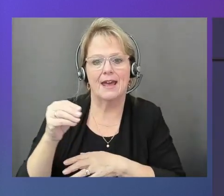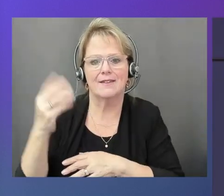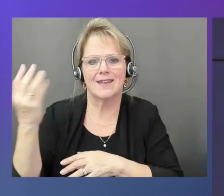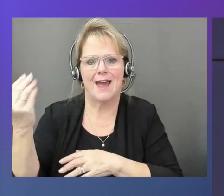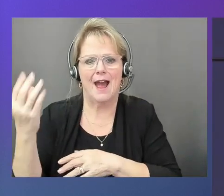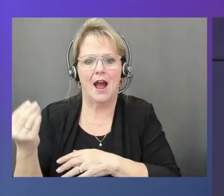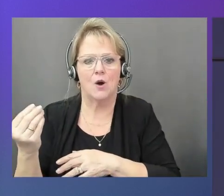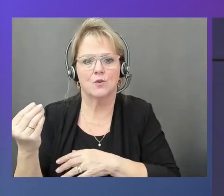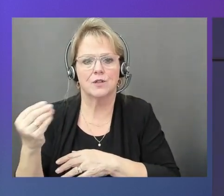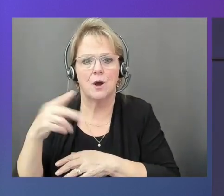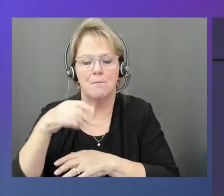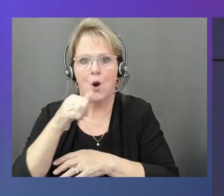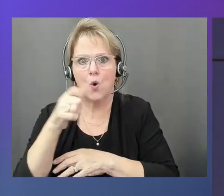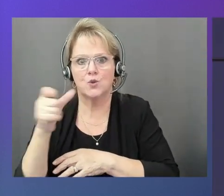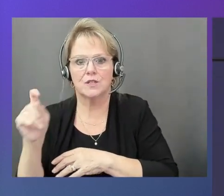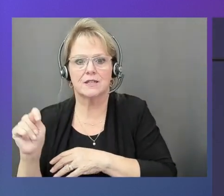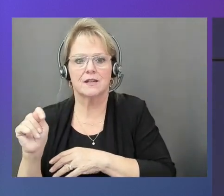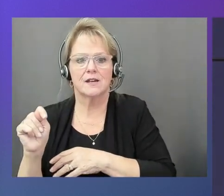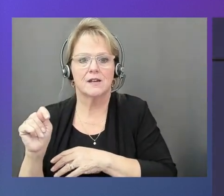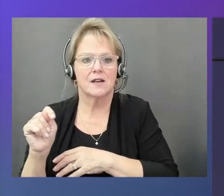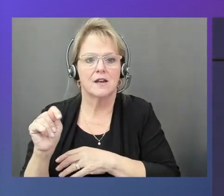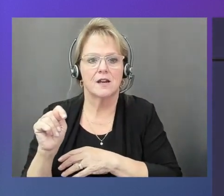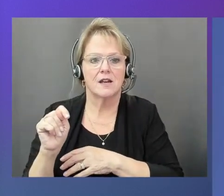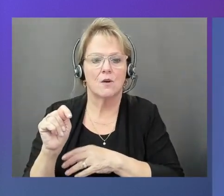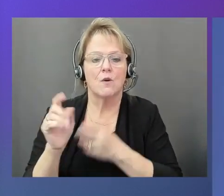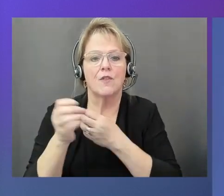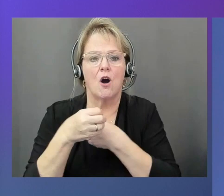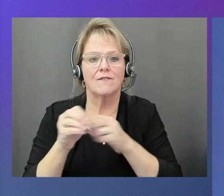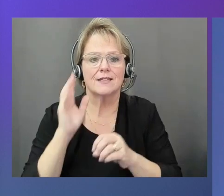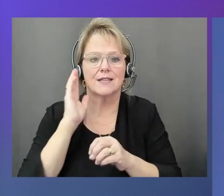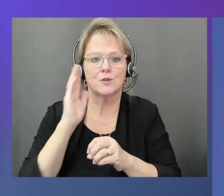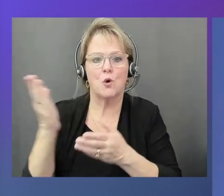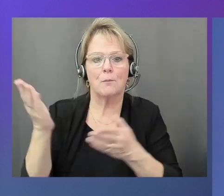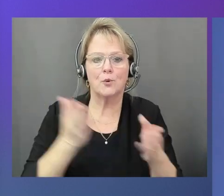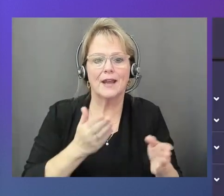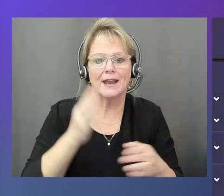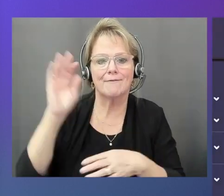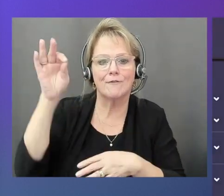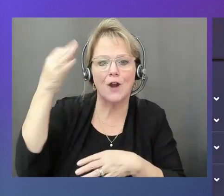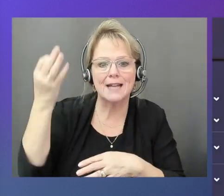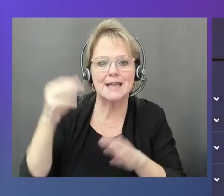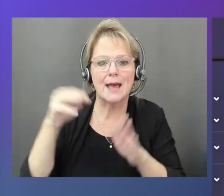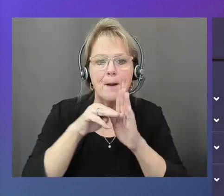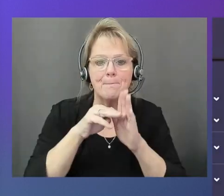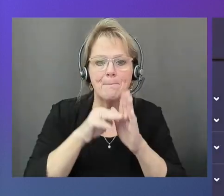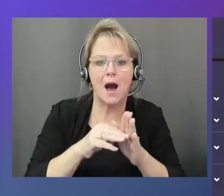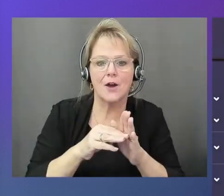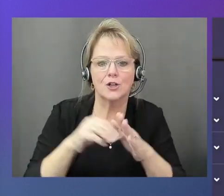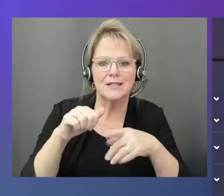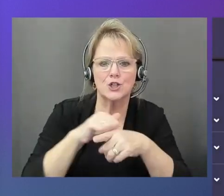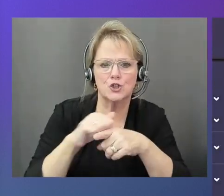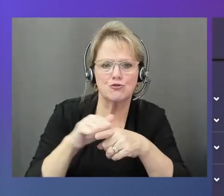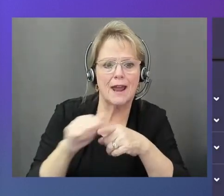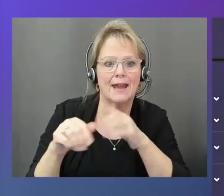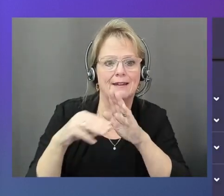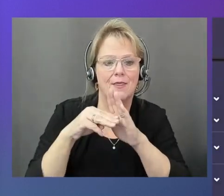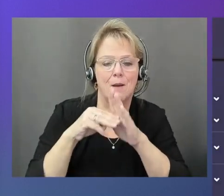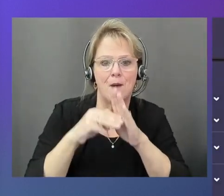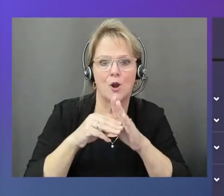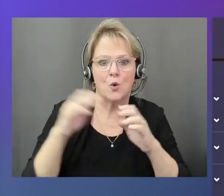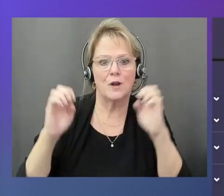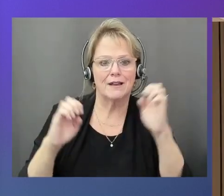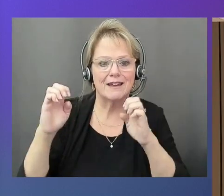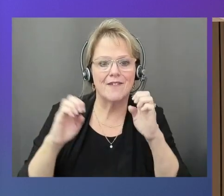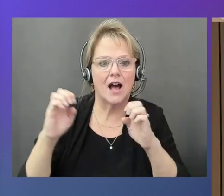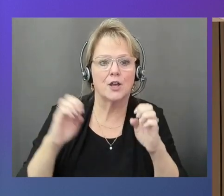trained. Then the model will evaluate if it got better or not. The performance is improving. Then we will actually upload that model. Upload that model